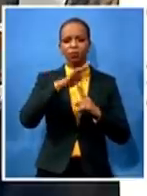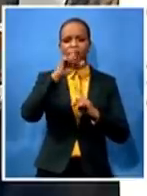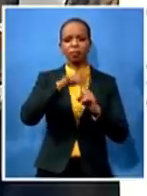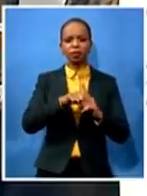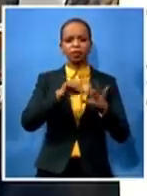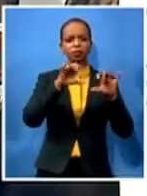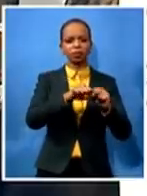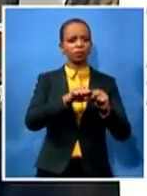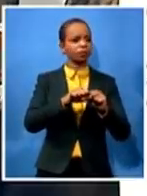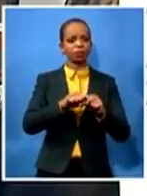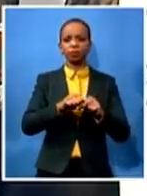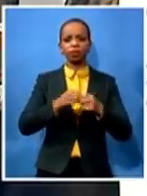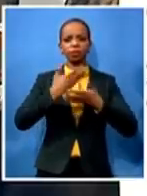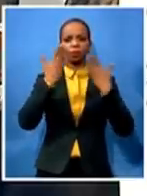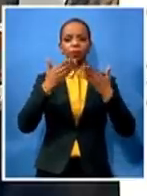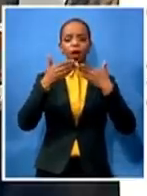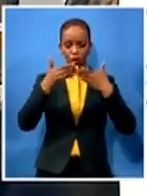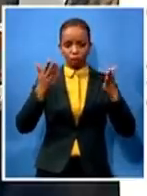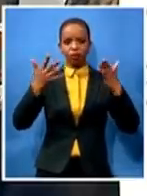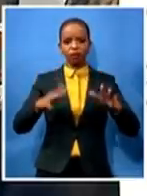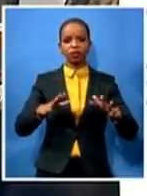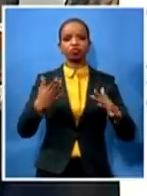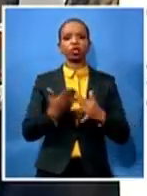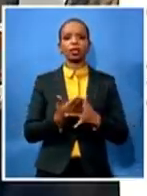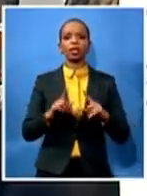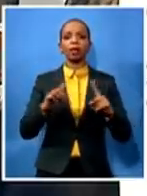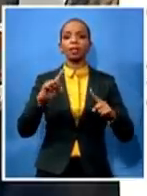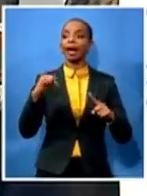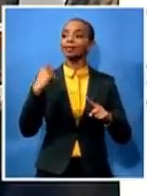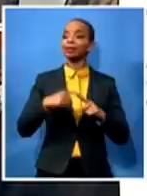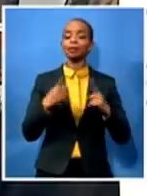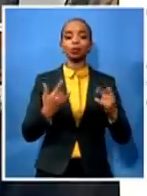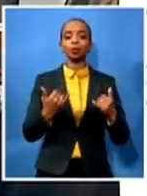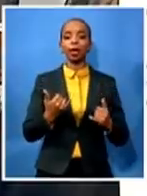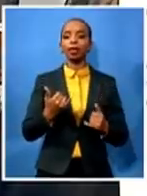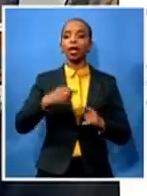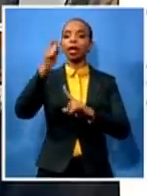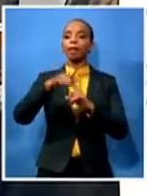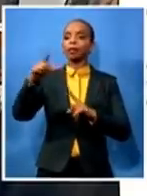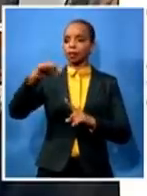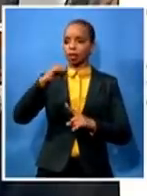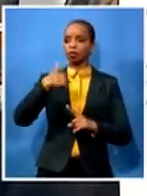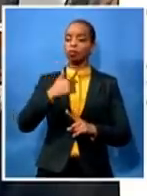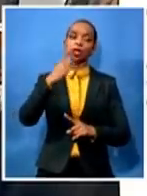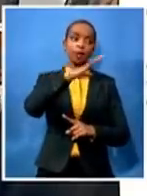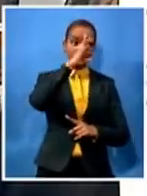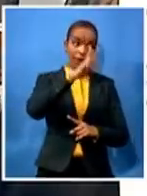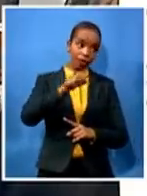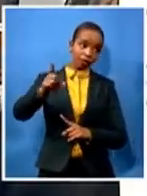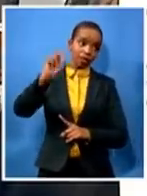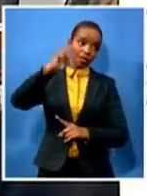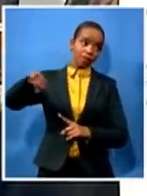until today nobody has actually come back to me and say we have closed this case because we have no evidence whatsoever